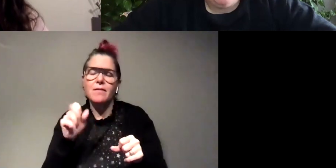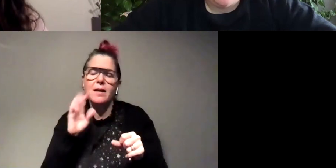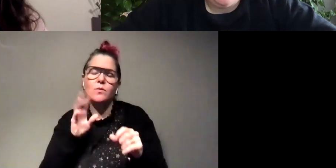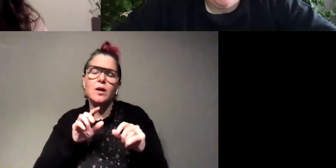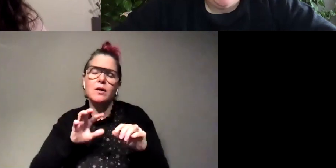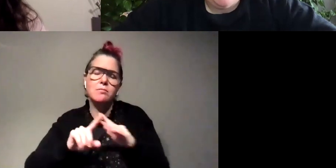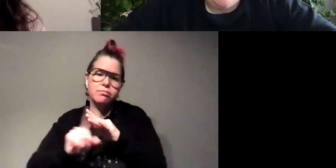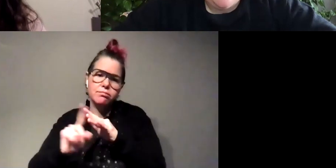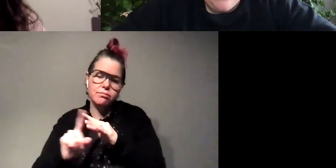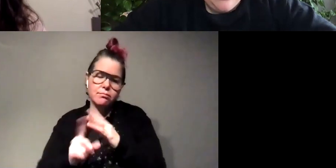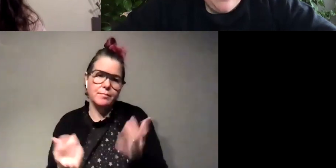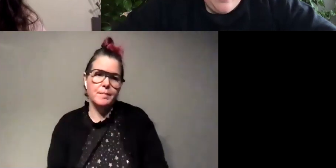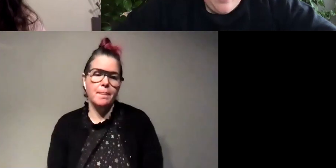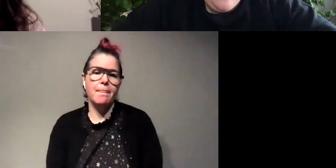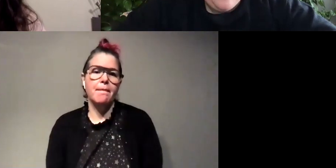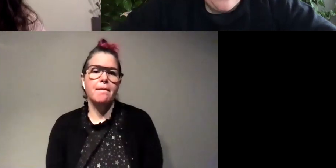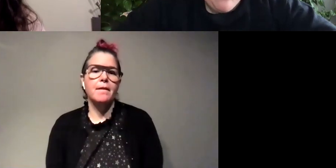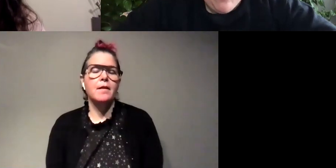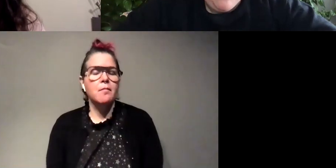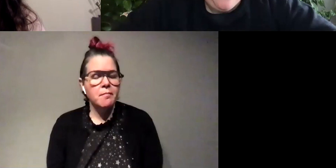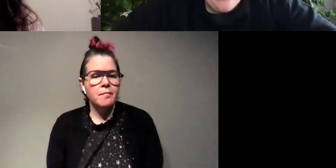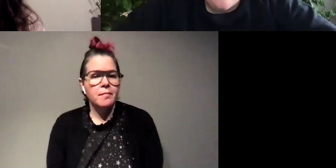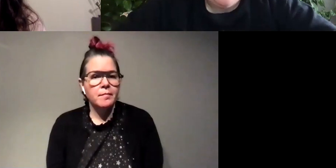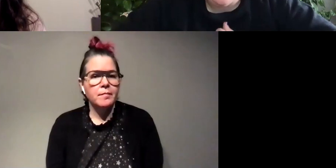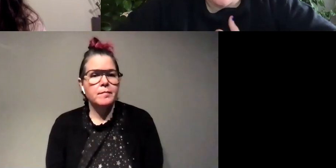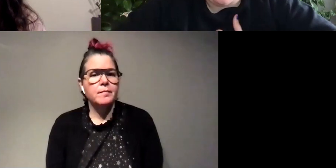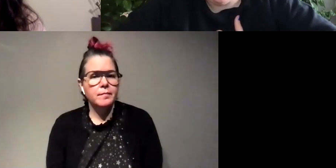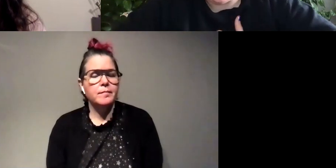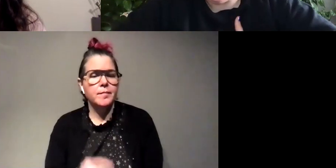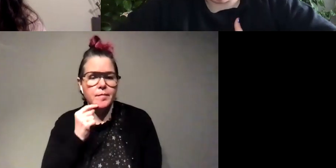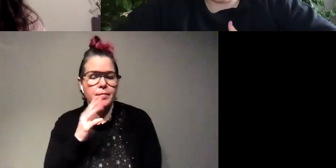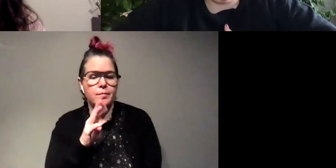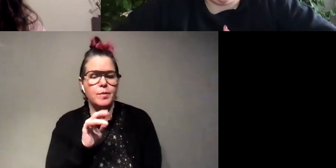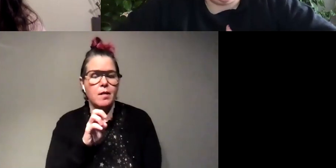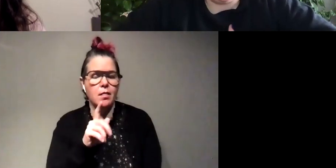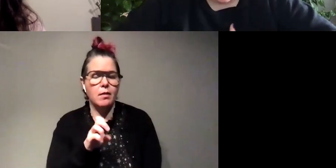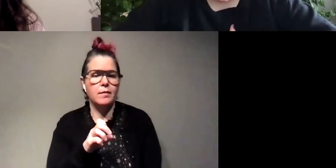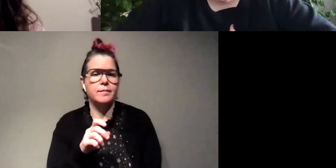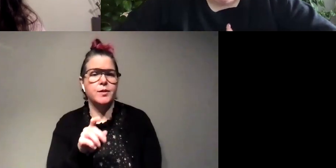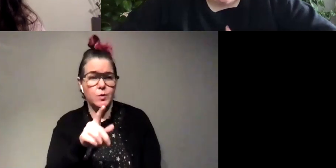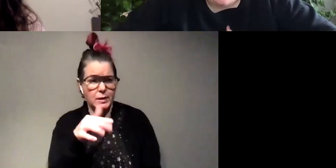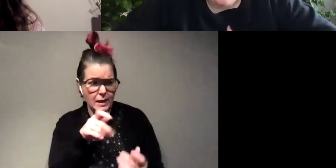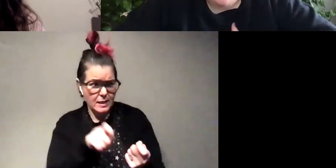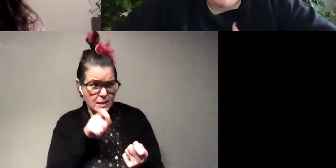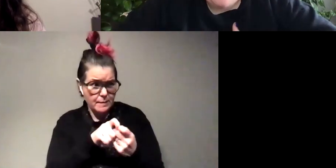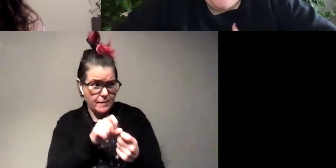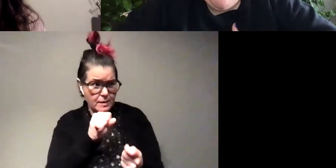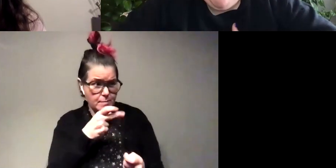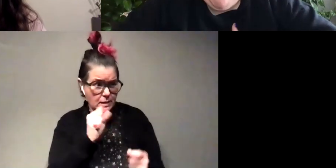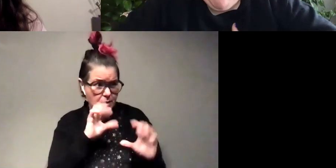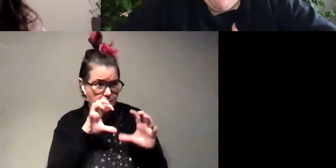but yeah um cool brielle would like to know are you studying a specific species of fireflies